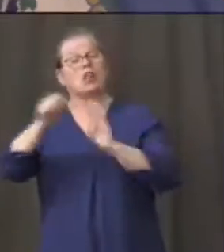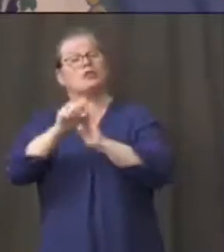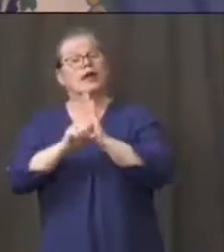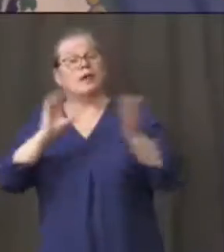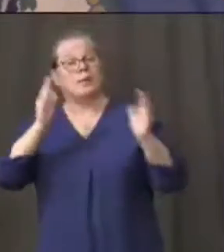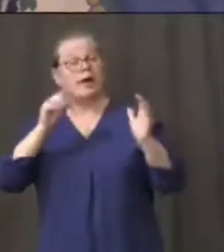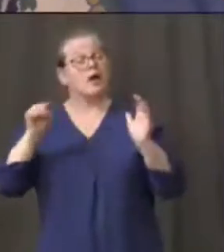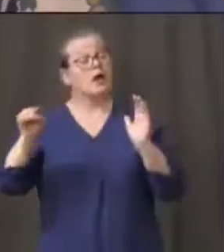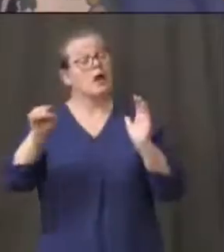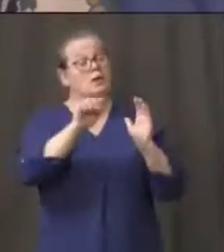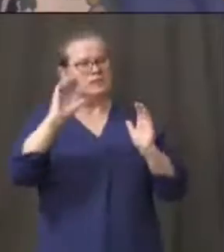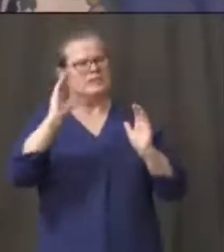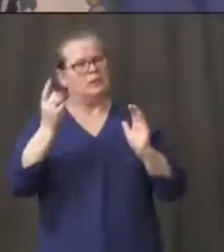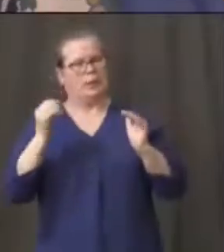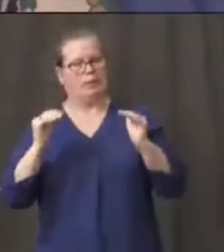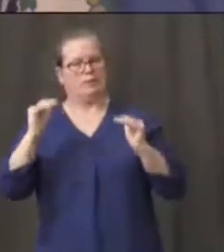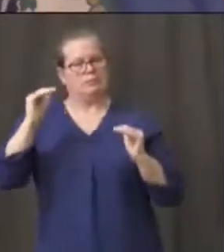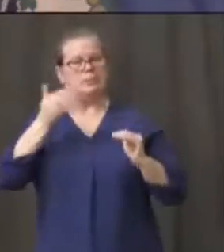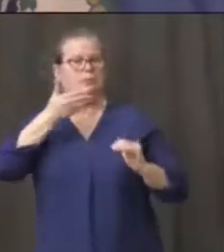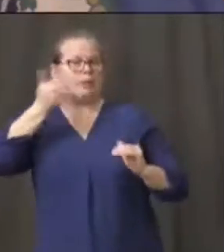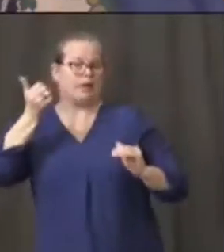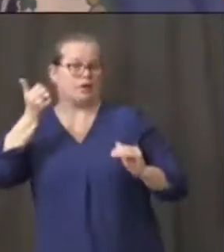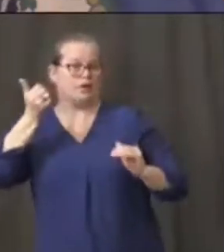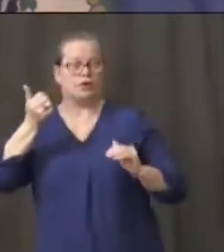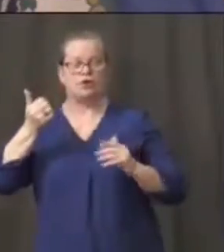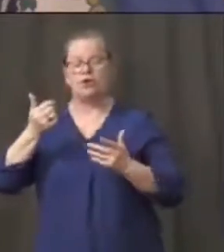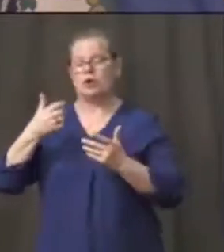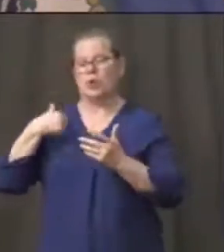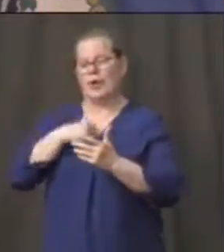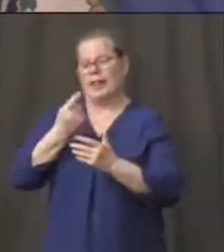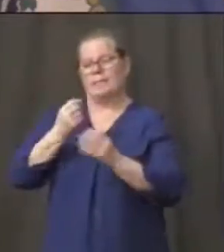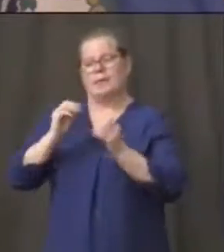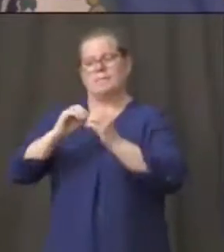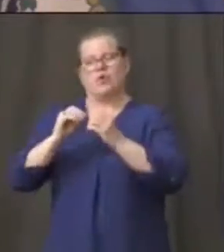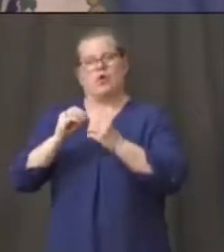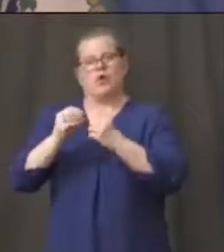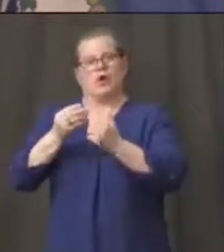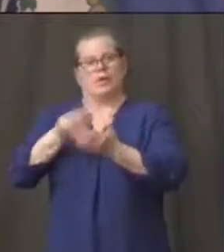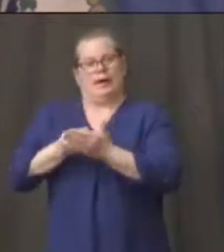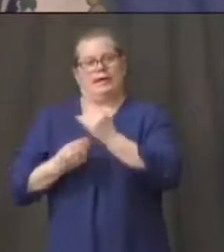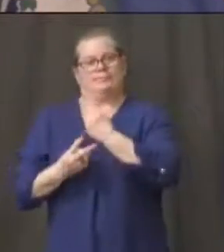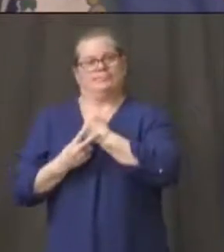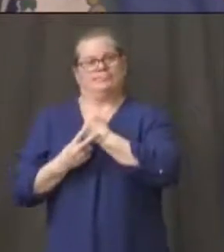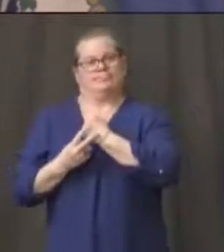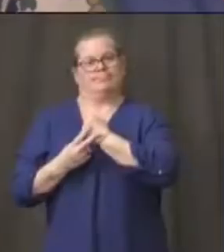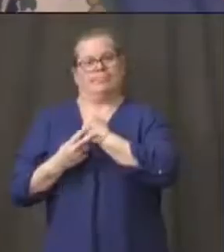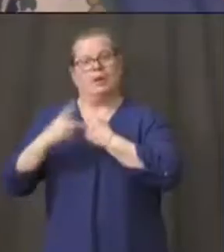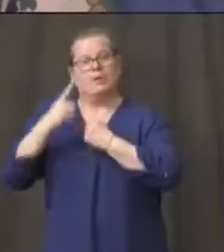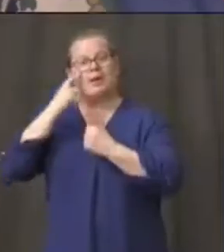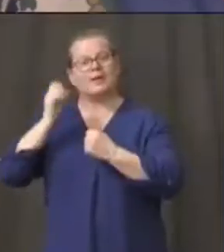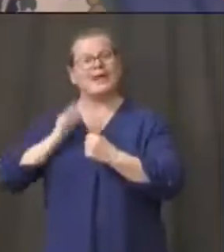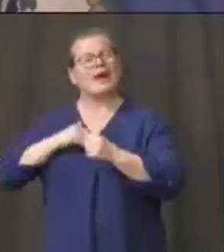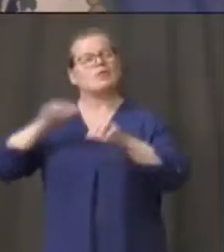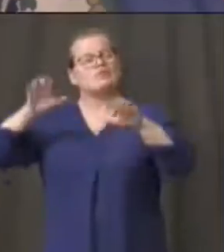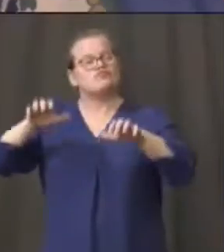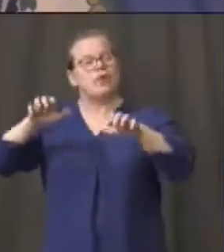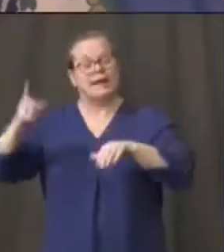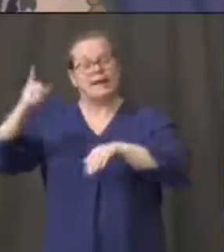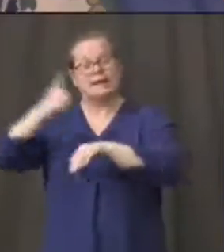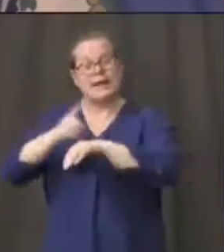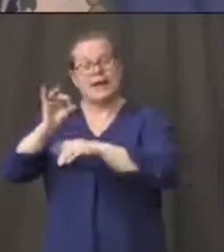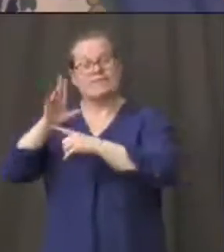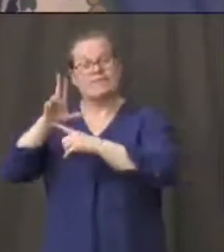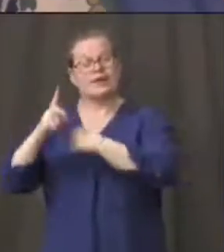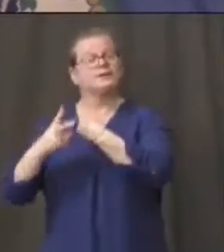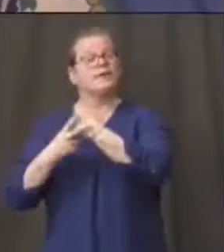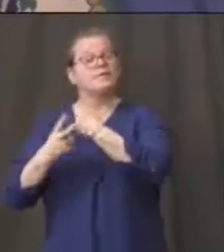reserve than most of our neighboring states, in part thanks to a robust rainy day fund. So that gave